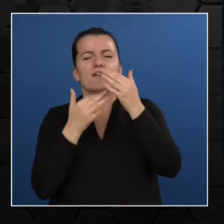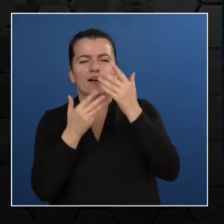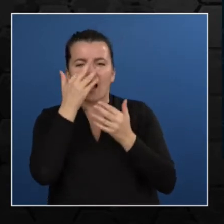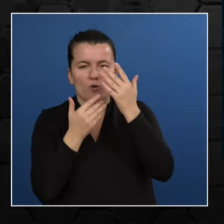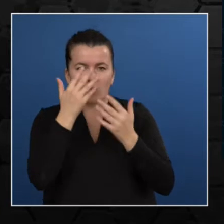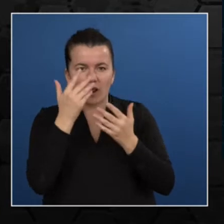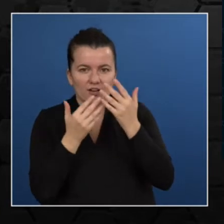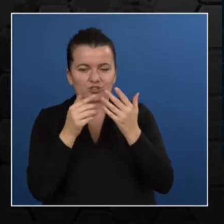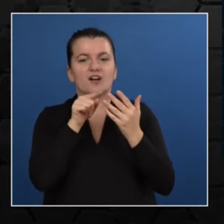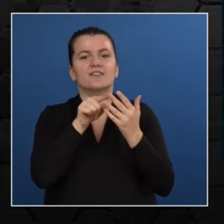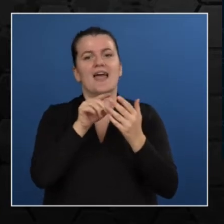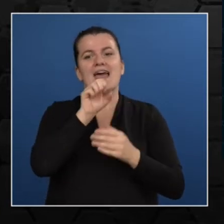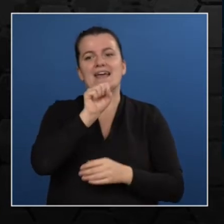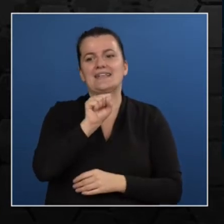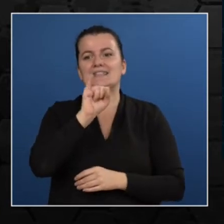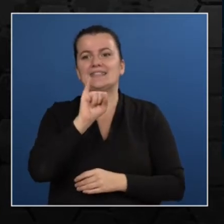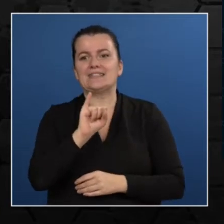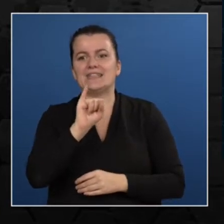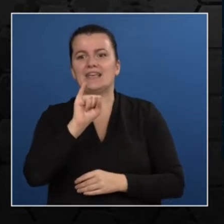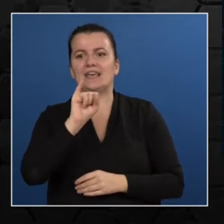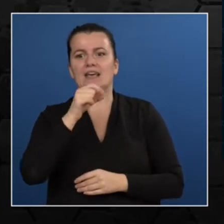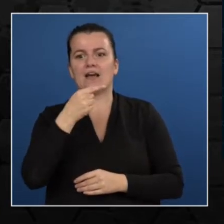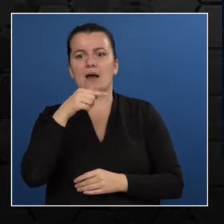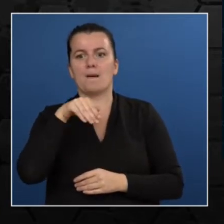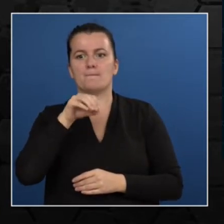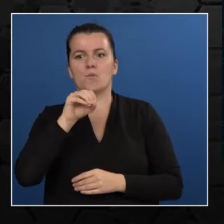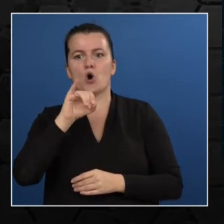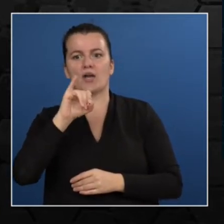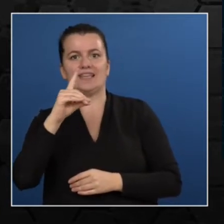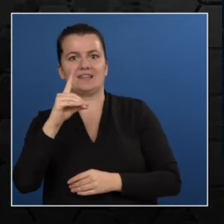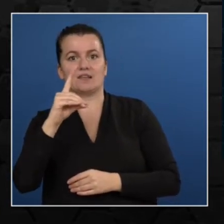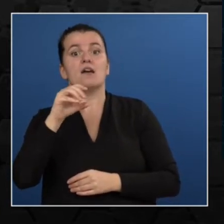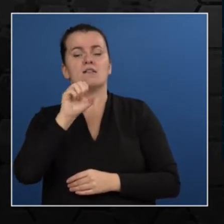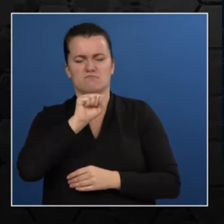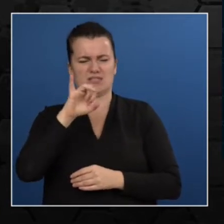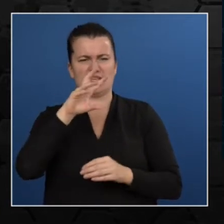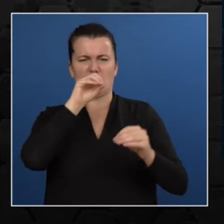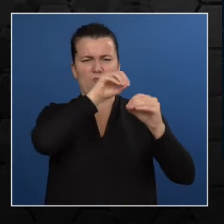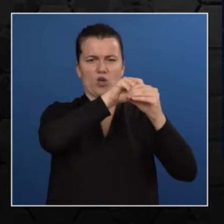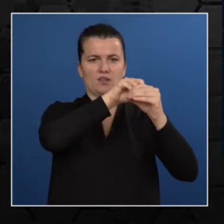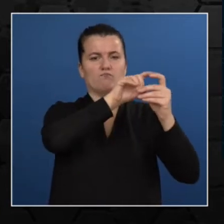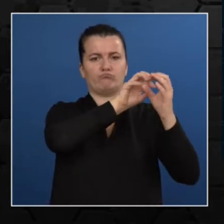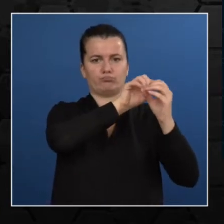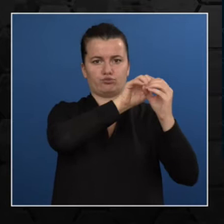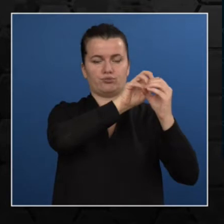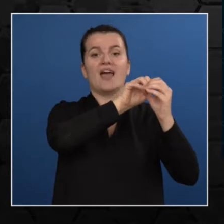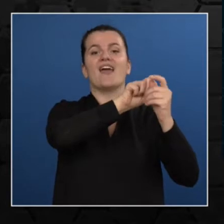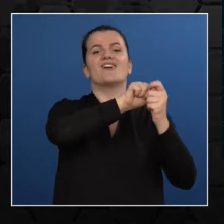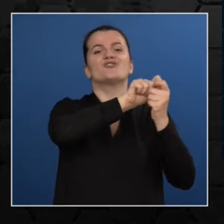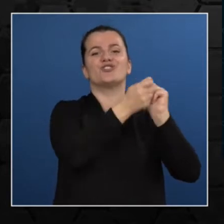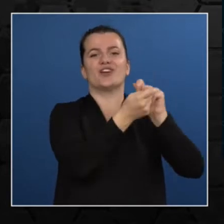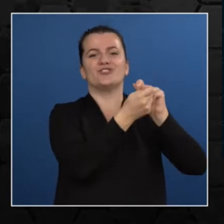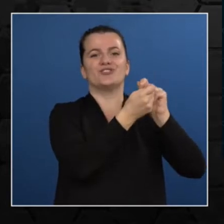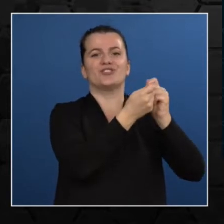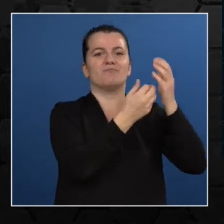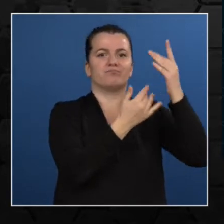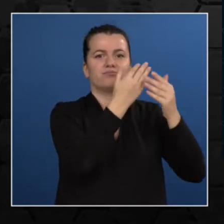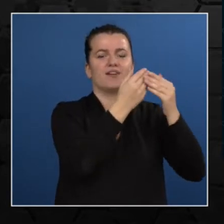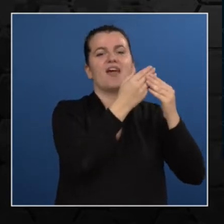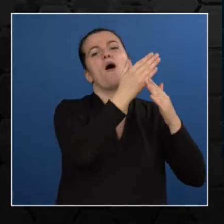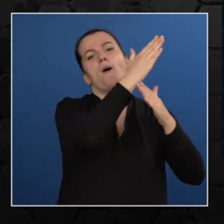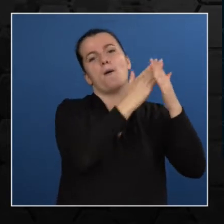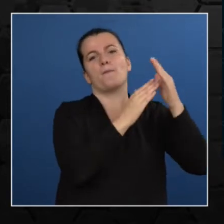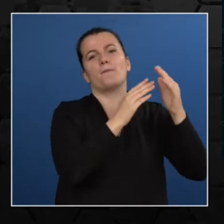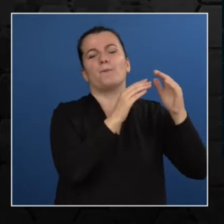Now, what I had spoken about was one single perceptron, but neural network contains more than one